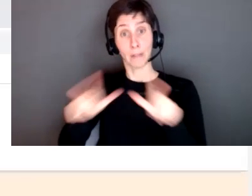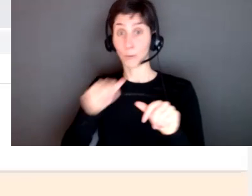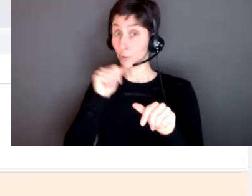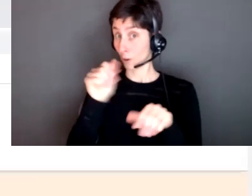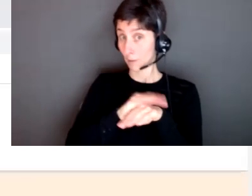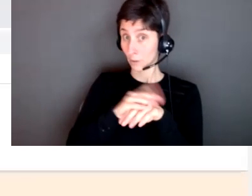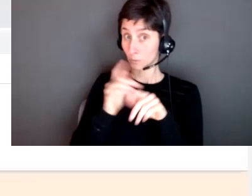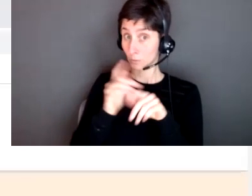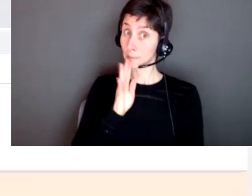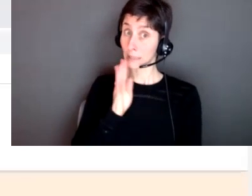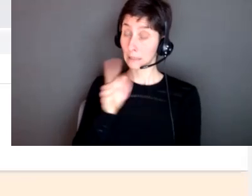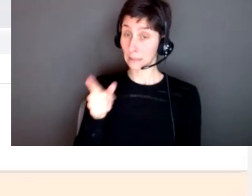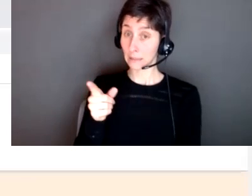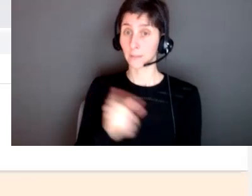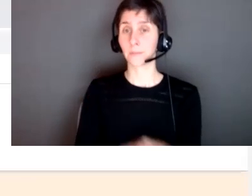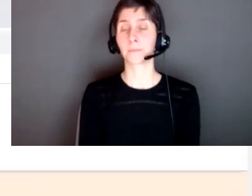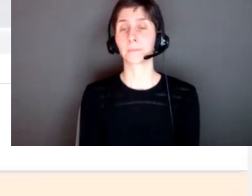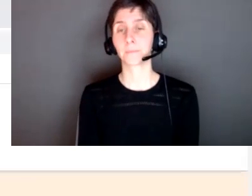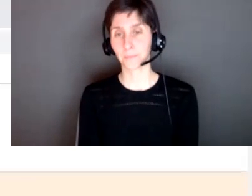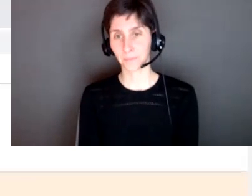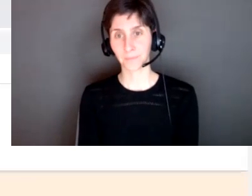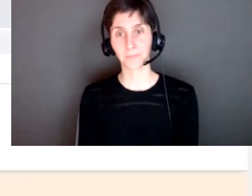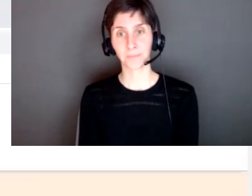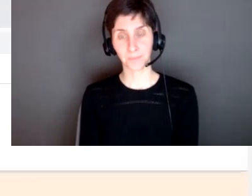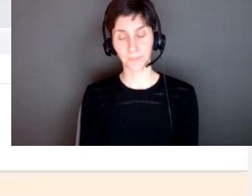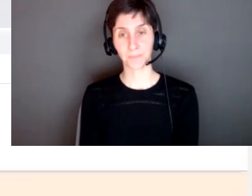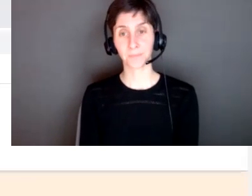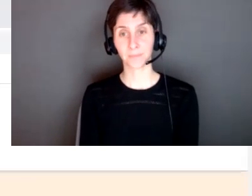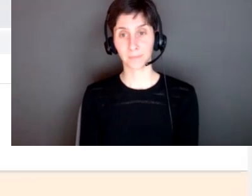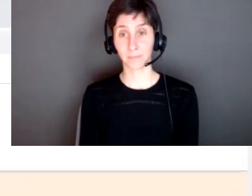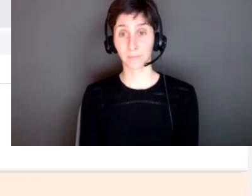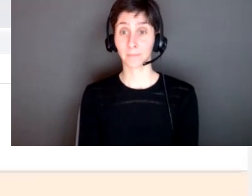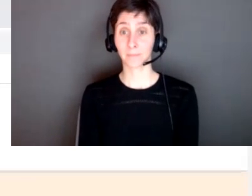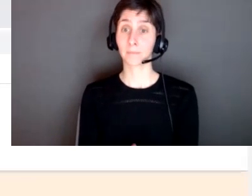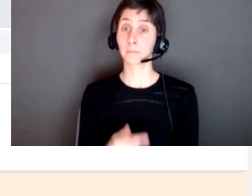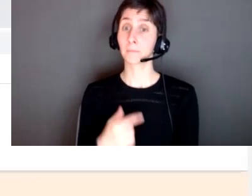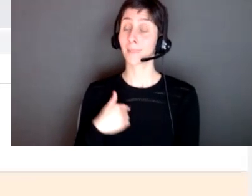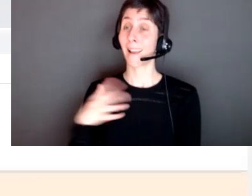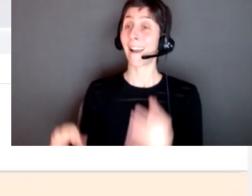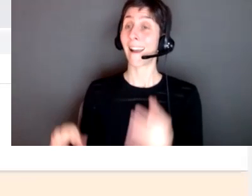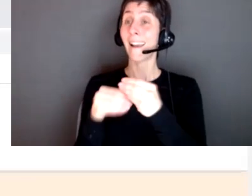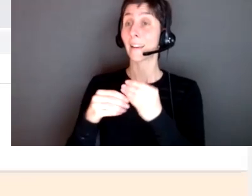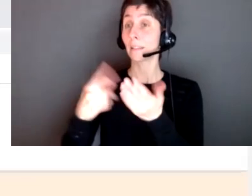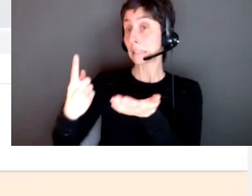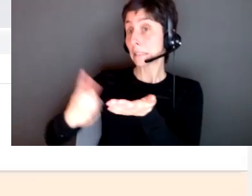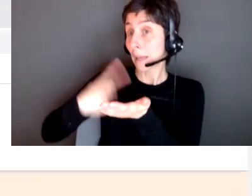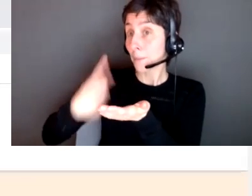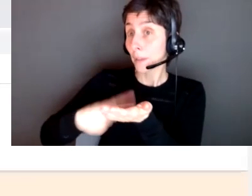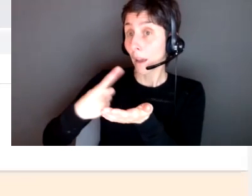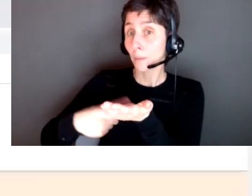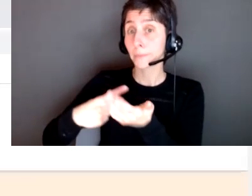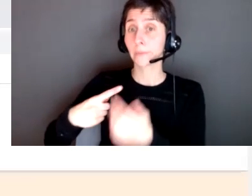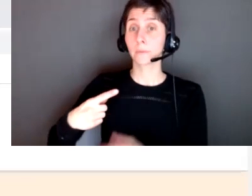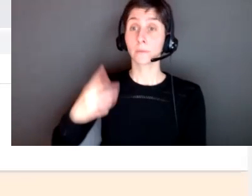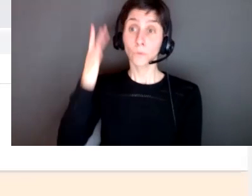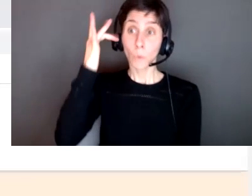um so yeah i mean i put that sometimes because you know i